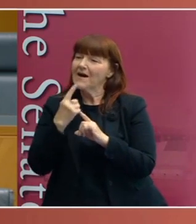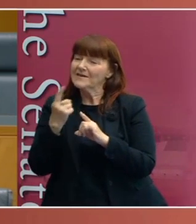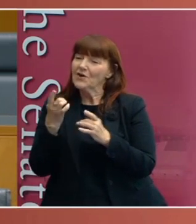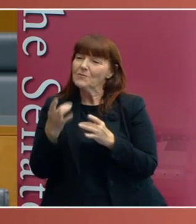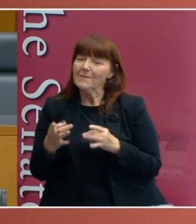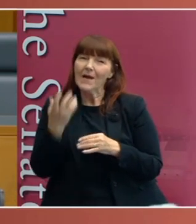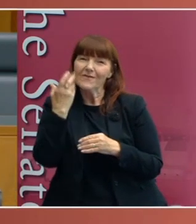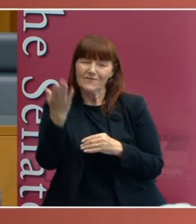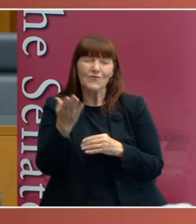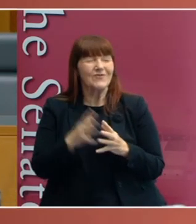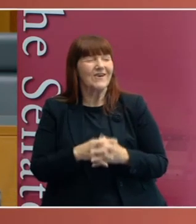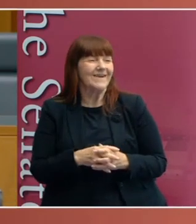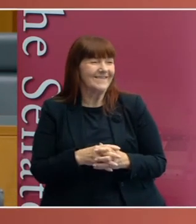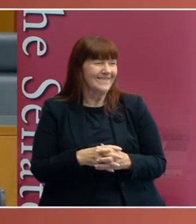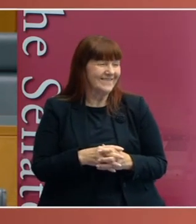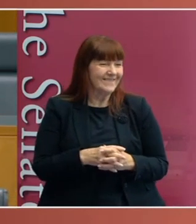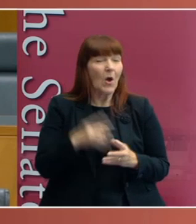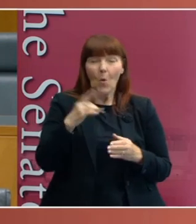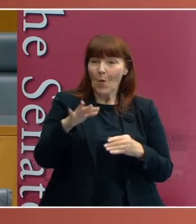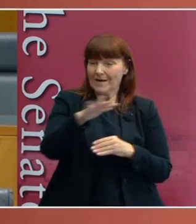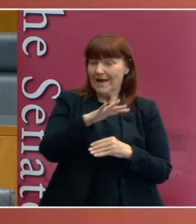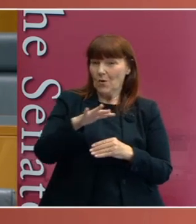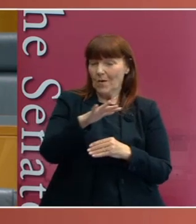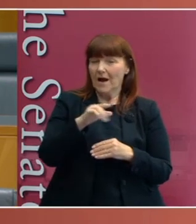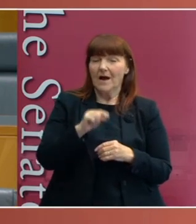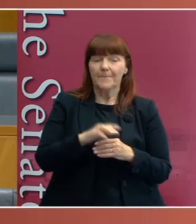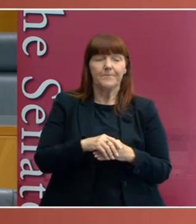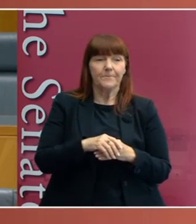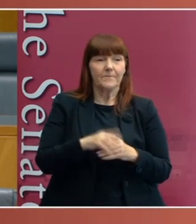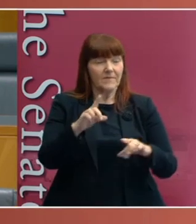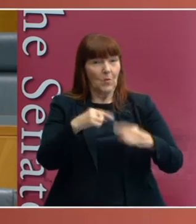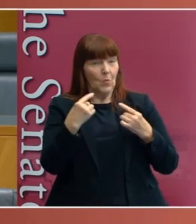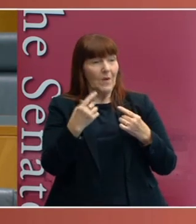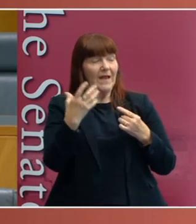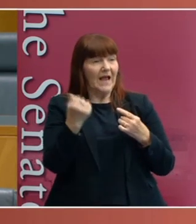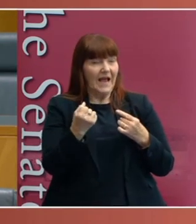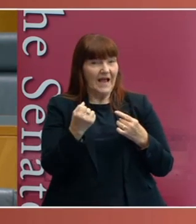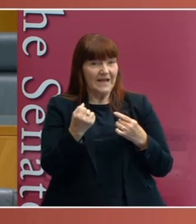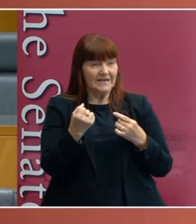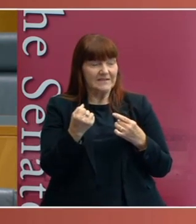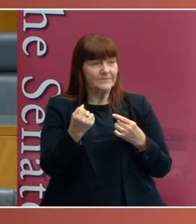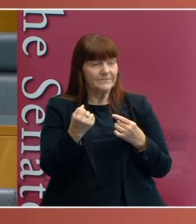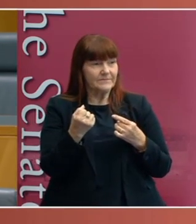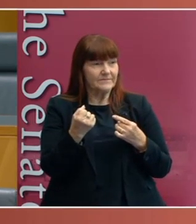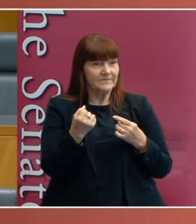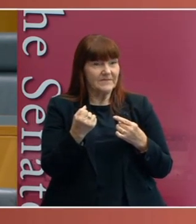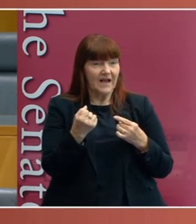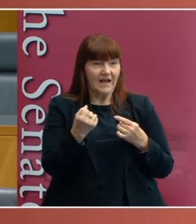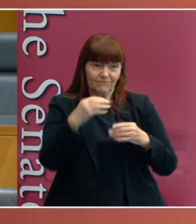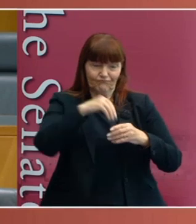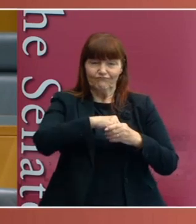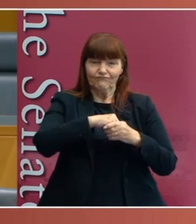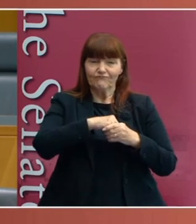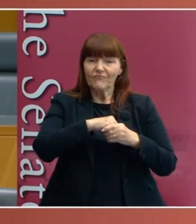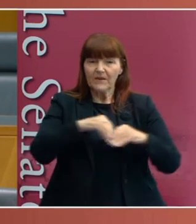to prepare in the future. One of the areas in which we had an interest in border closures